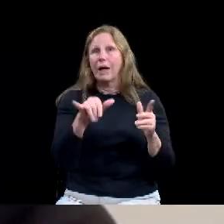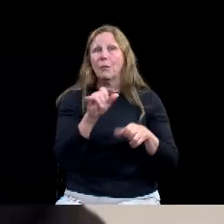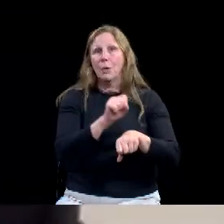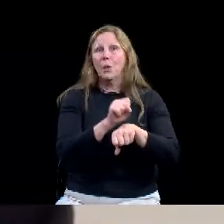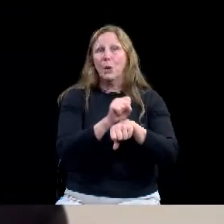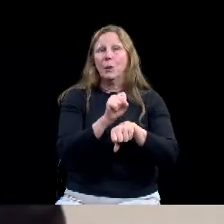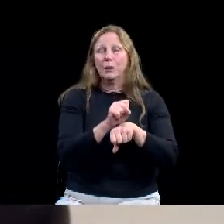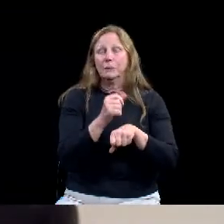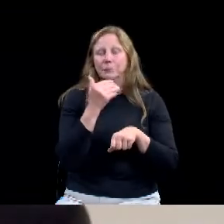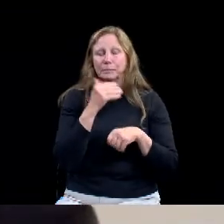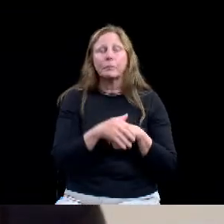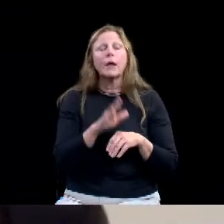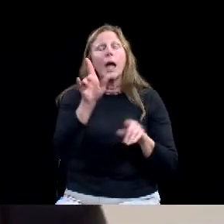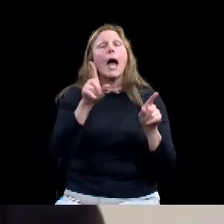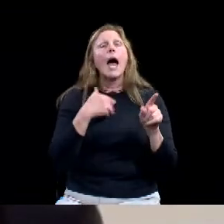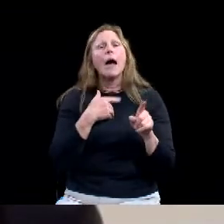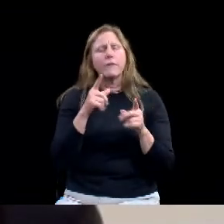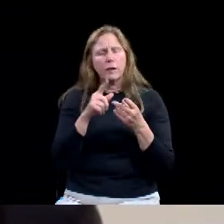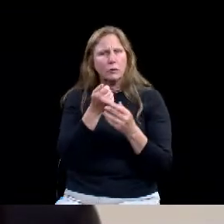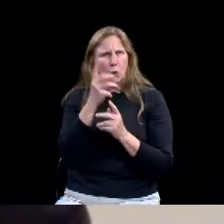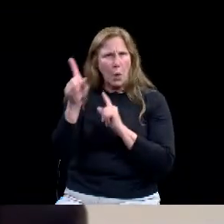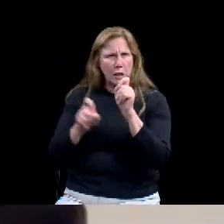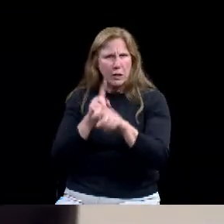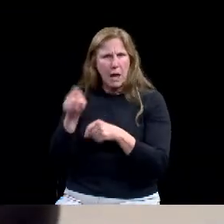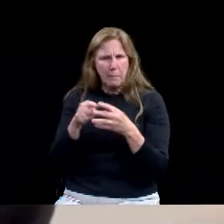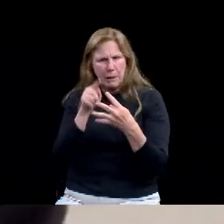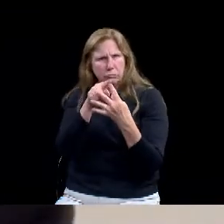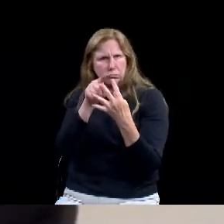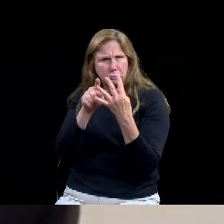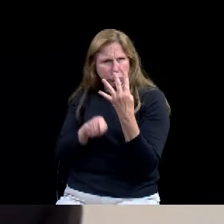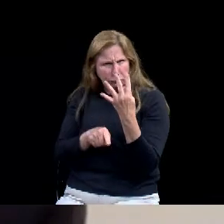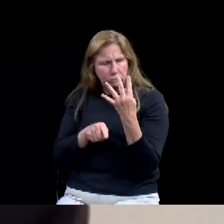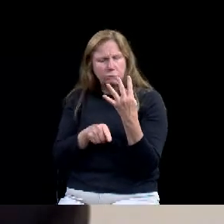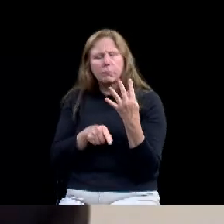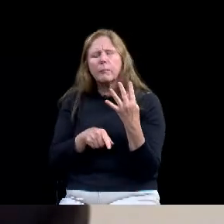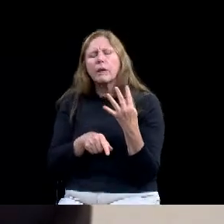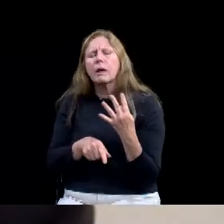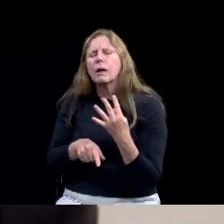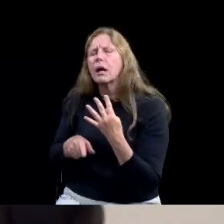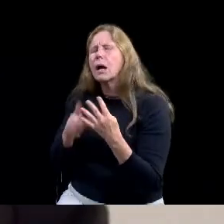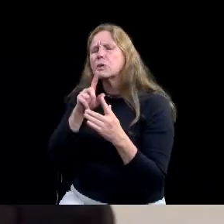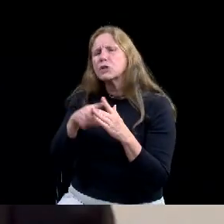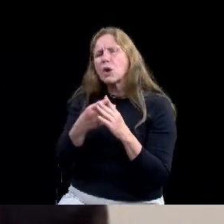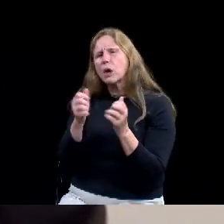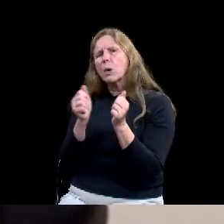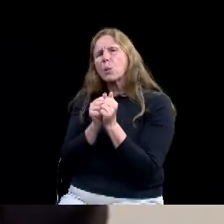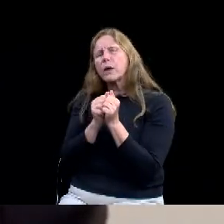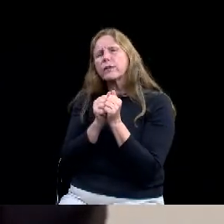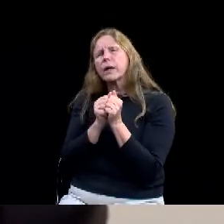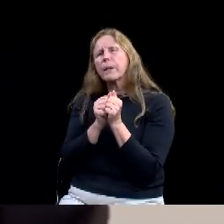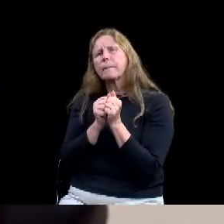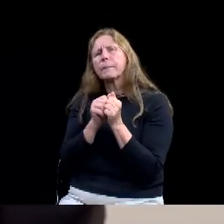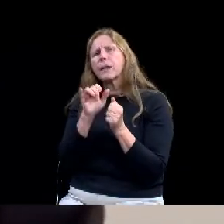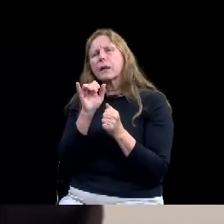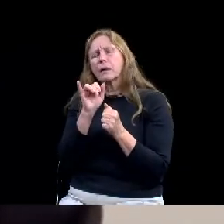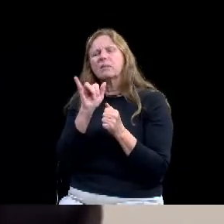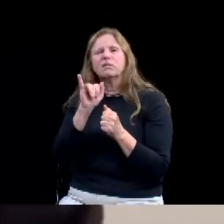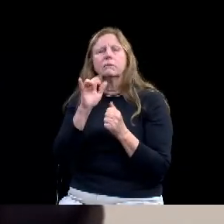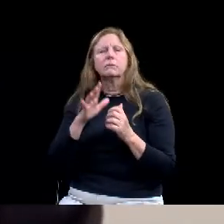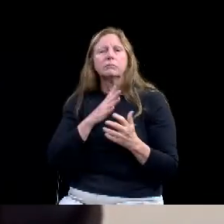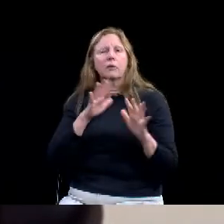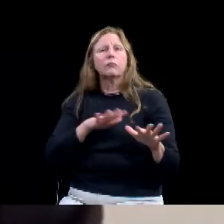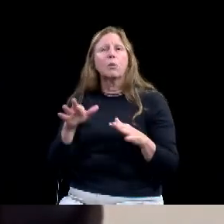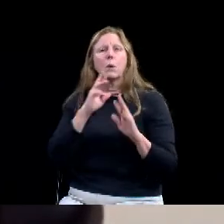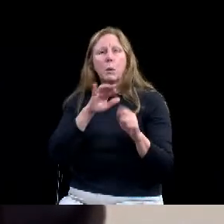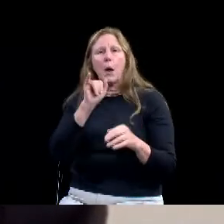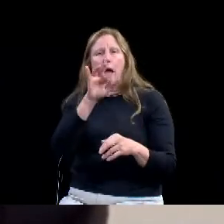IR, the health informal report, and I just want to make sure I'm reading this correctly. But the bottom